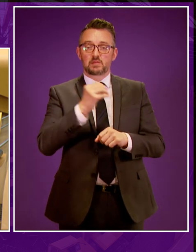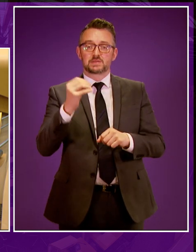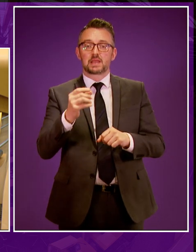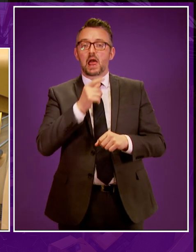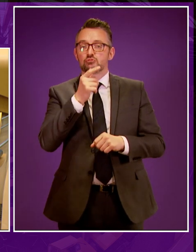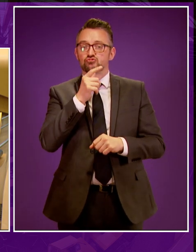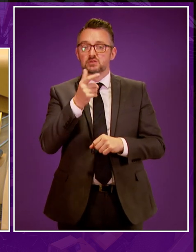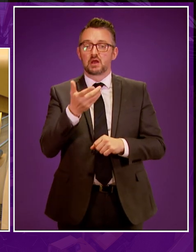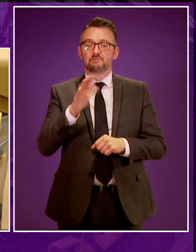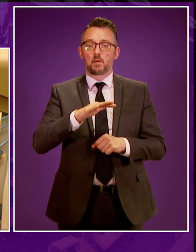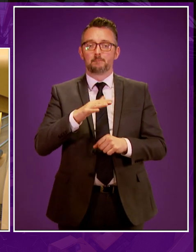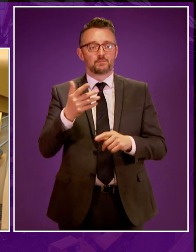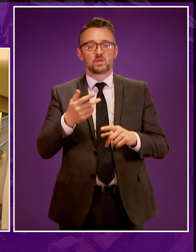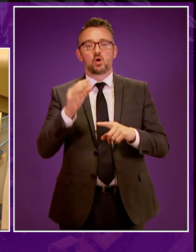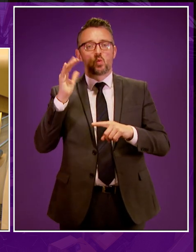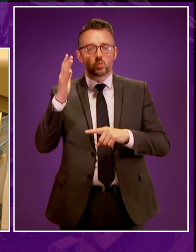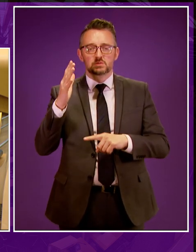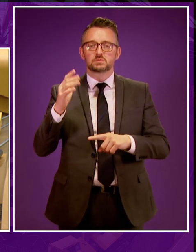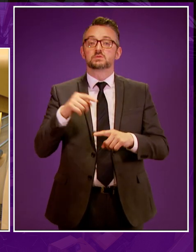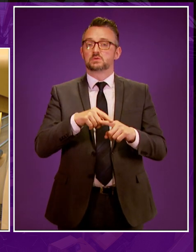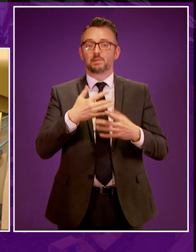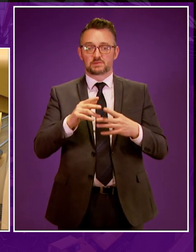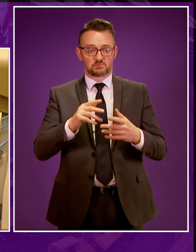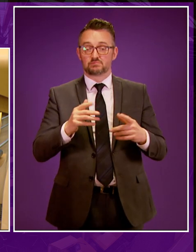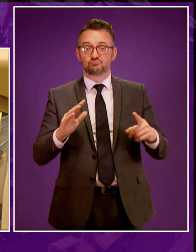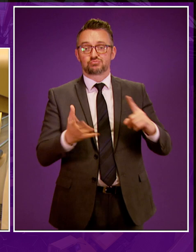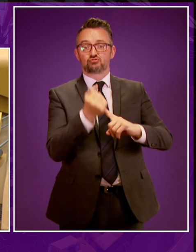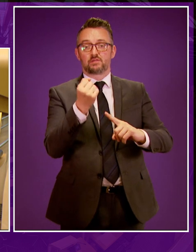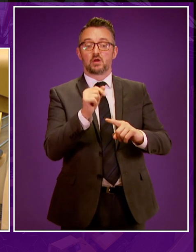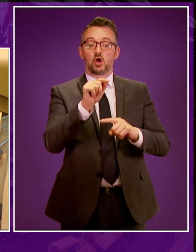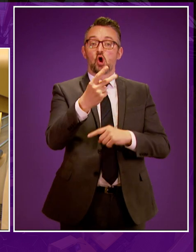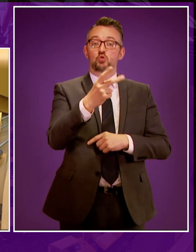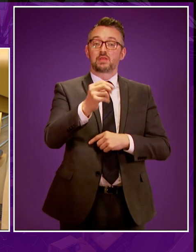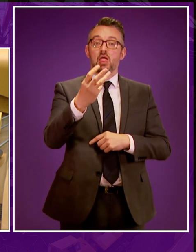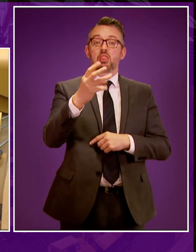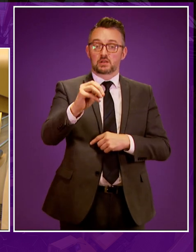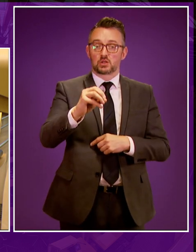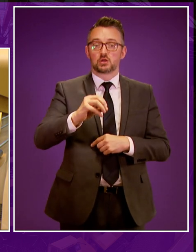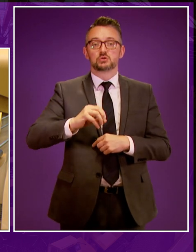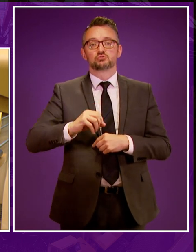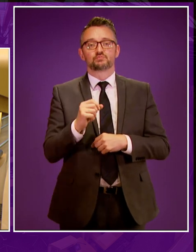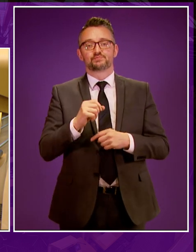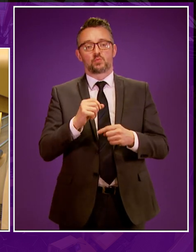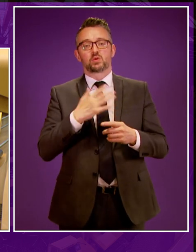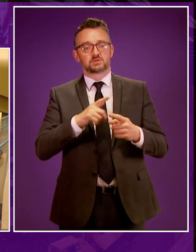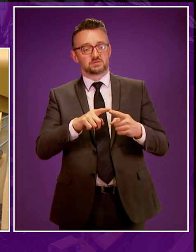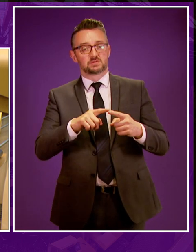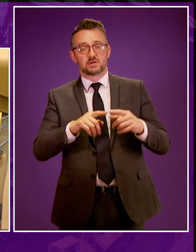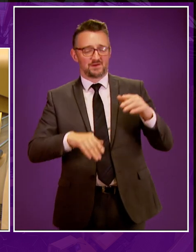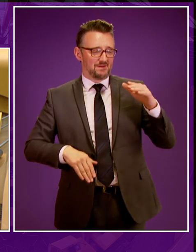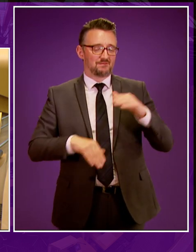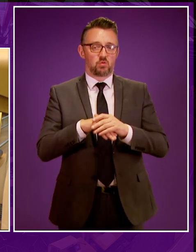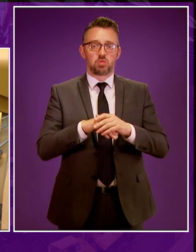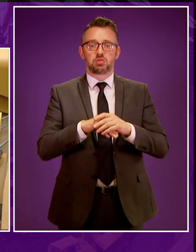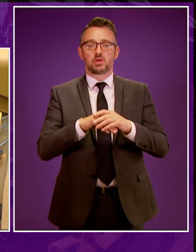of electricity from renewables by 2015. And by 2030, the SNP aims for Scotland to have an entirely